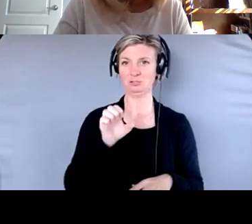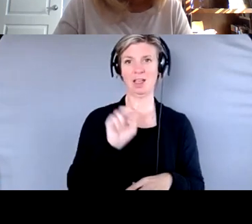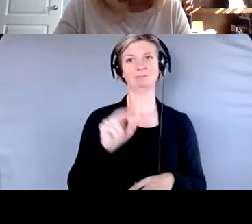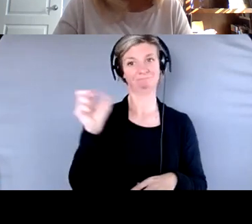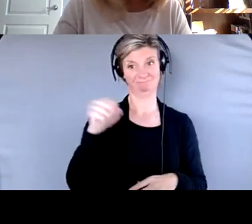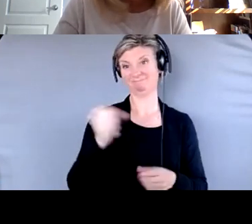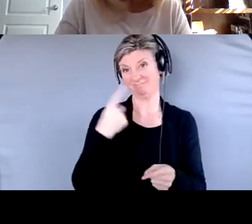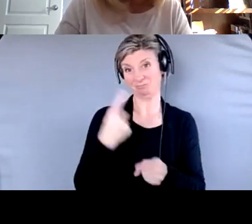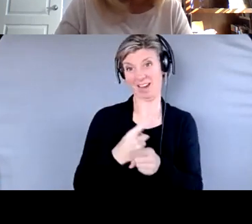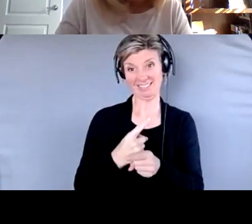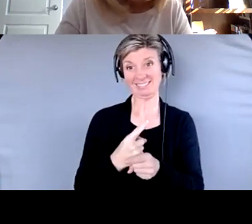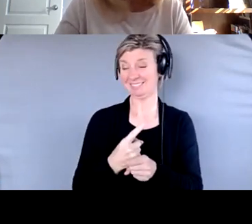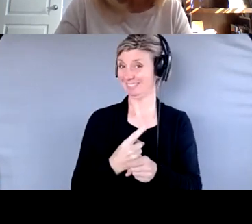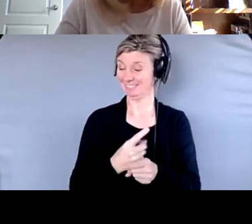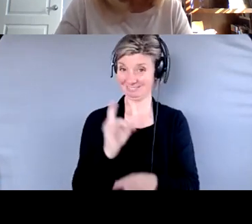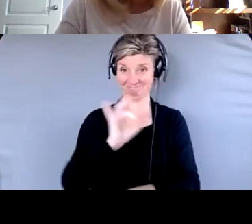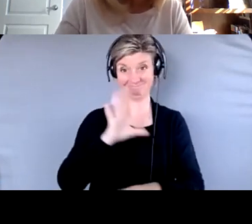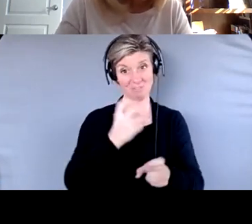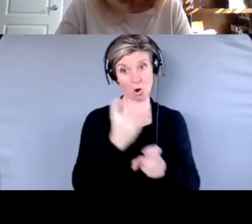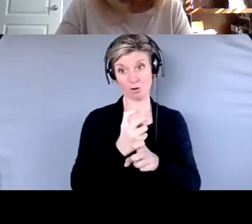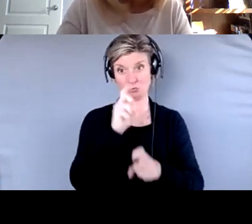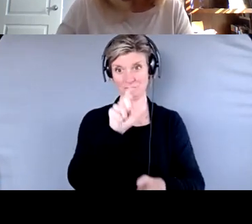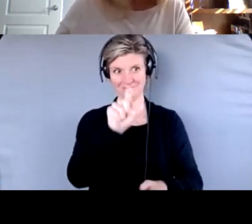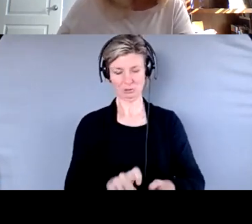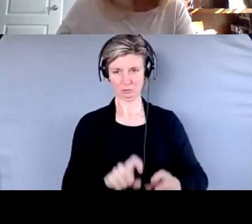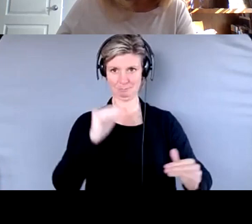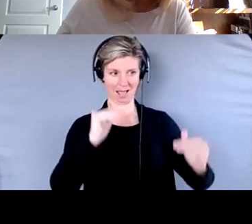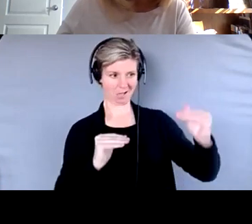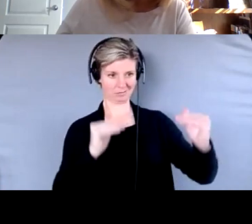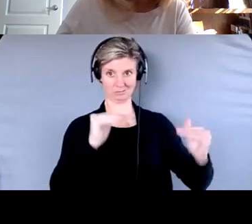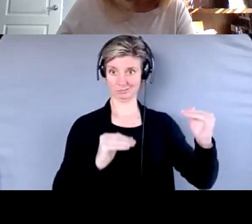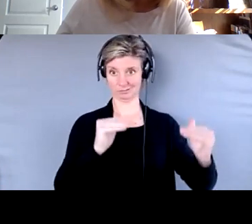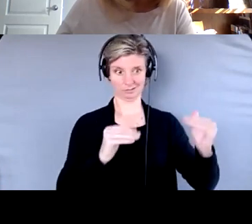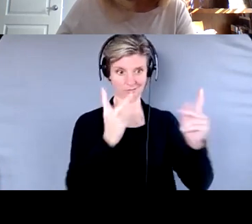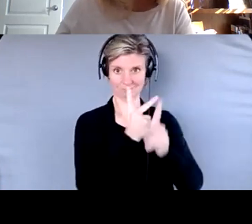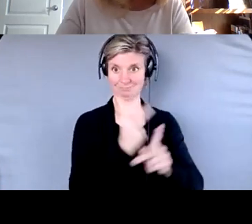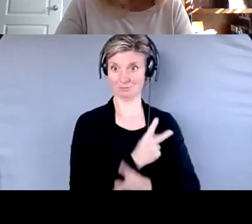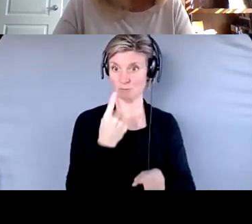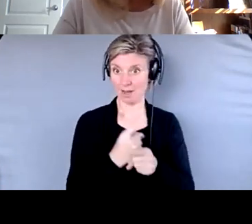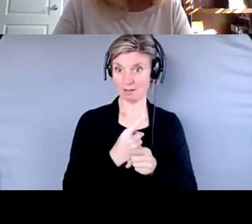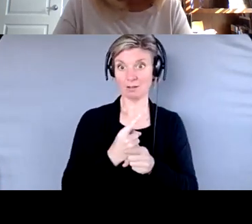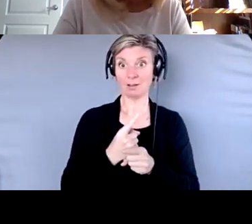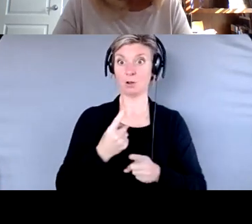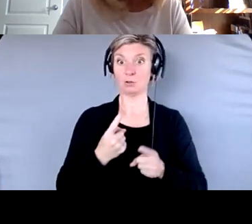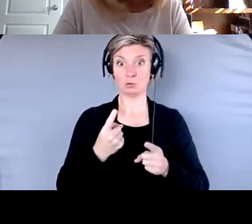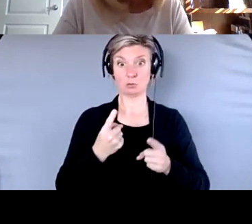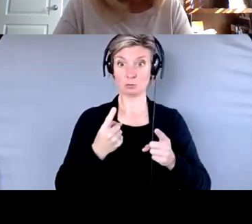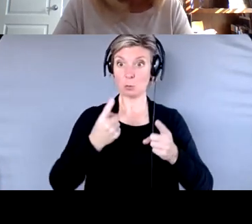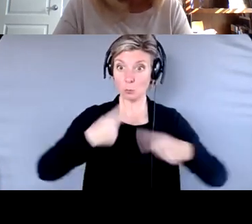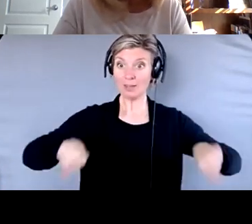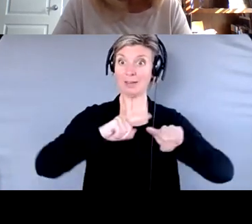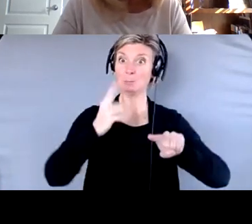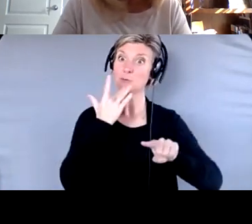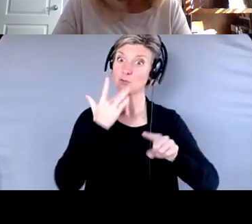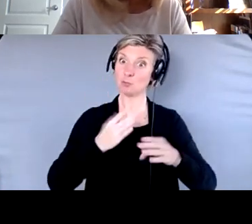well that it's all, it's a balancing act, right? Because one, you want to, and we all want to help protect, you know, older and